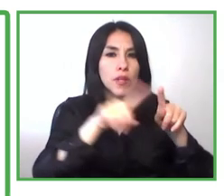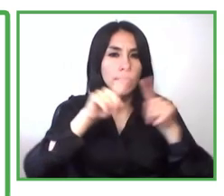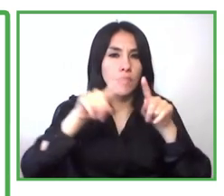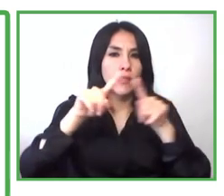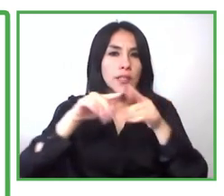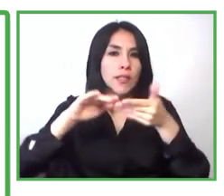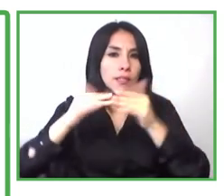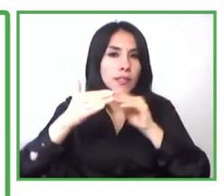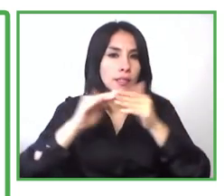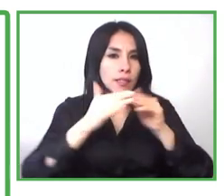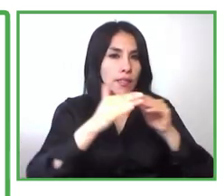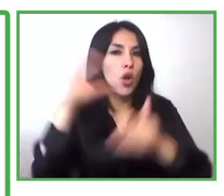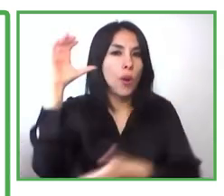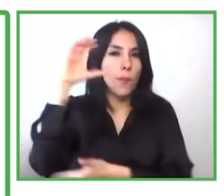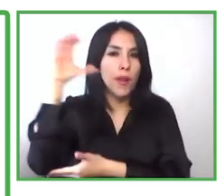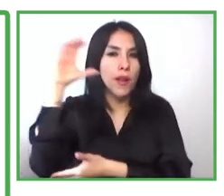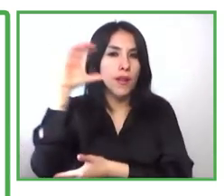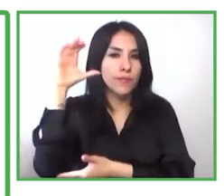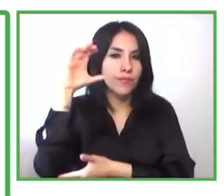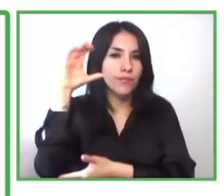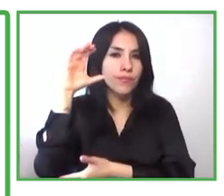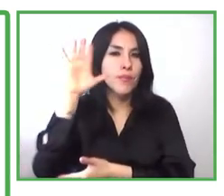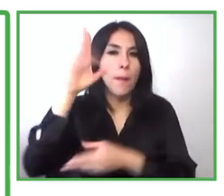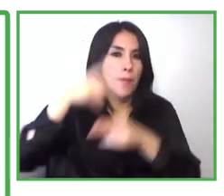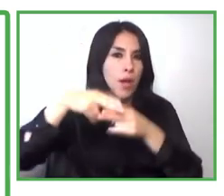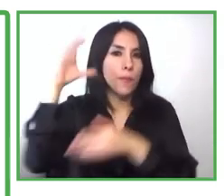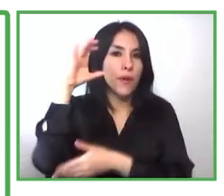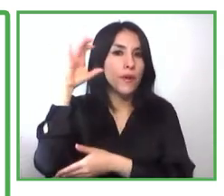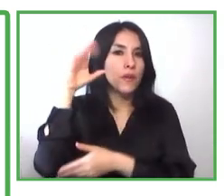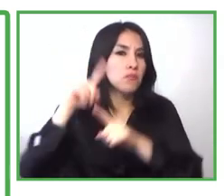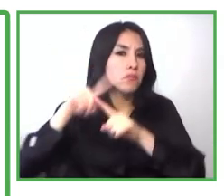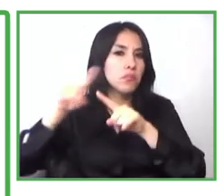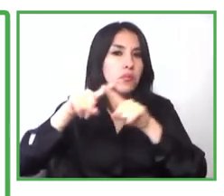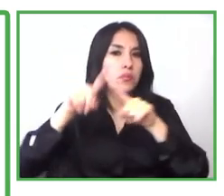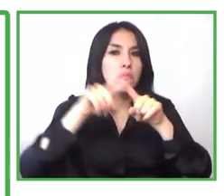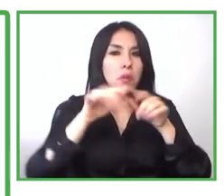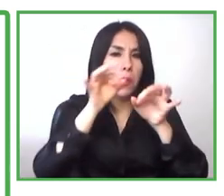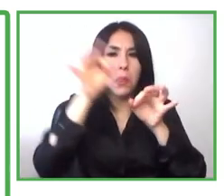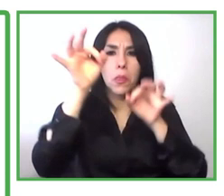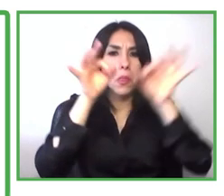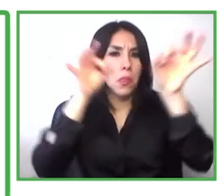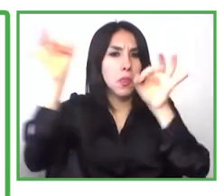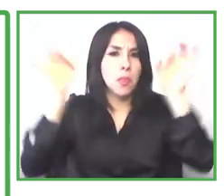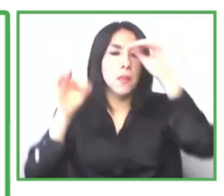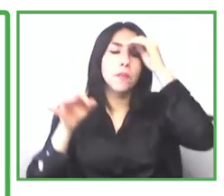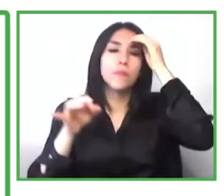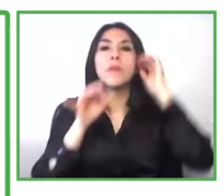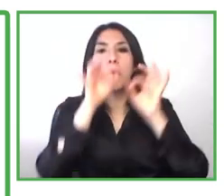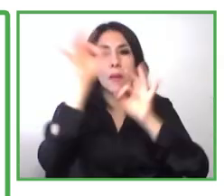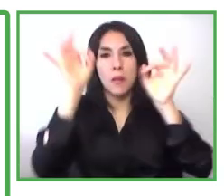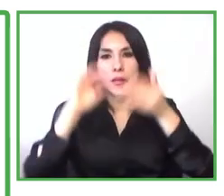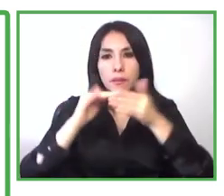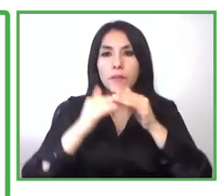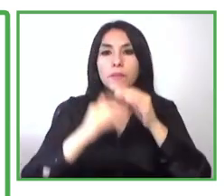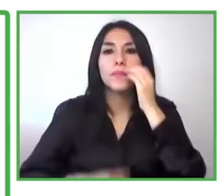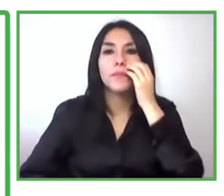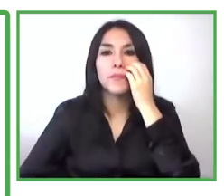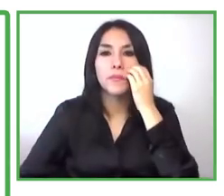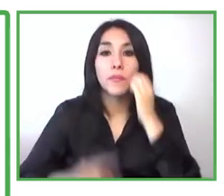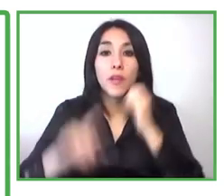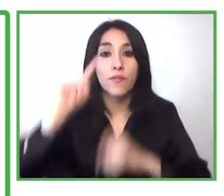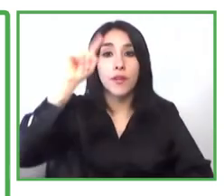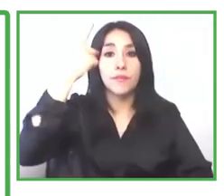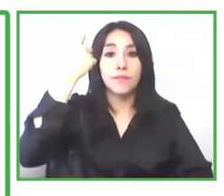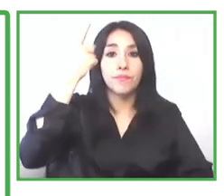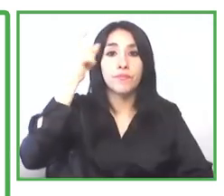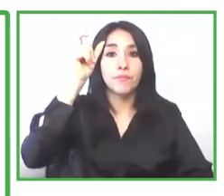do it in the in in other colombia cities as well so this is our first venture uh venture that grew